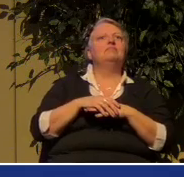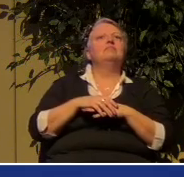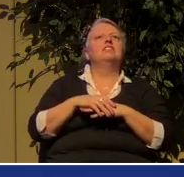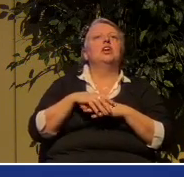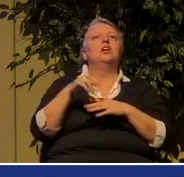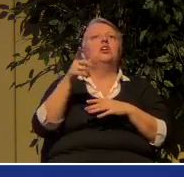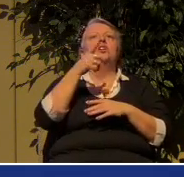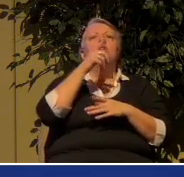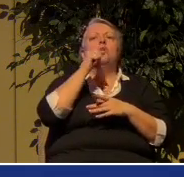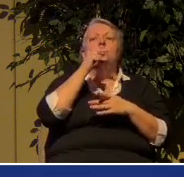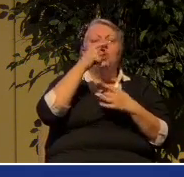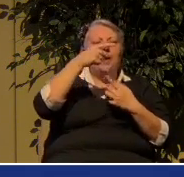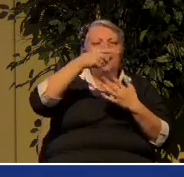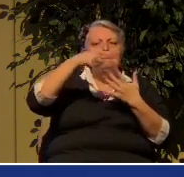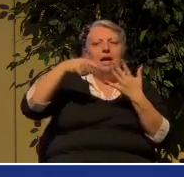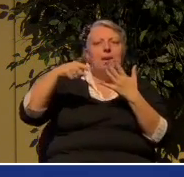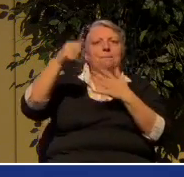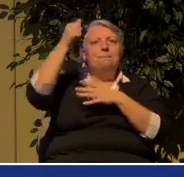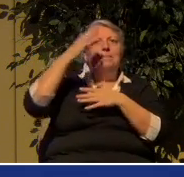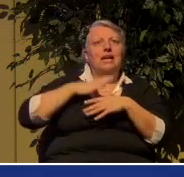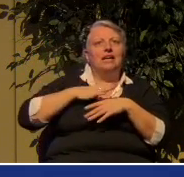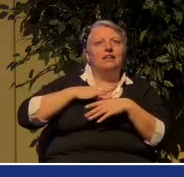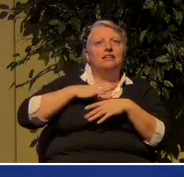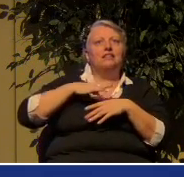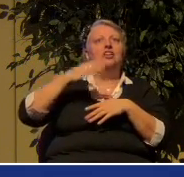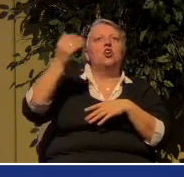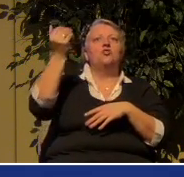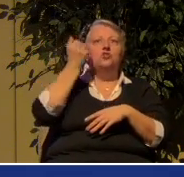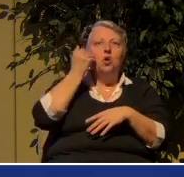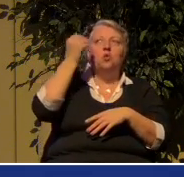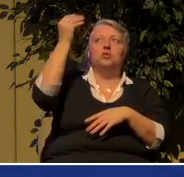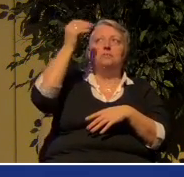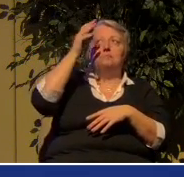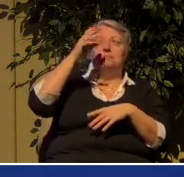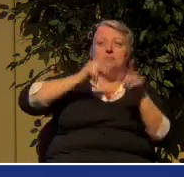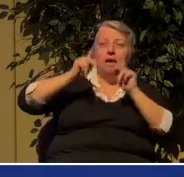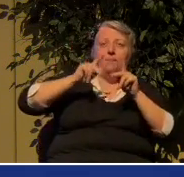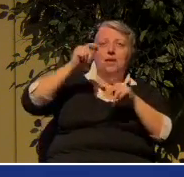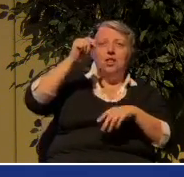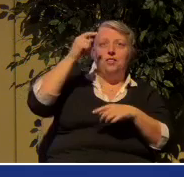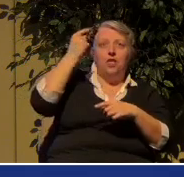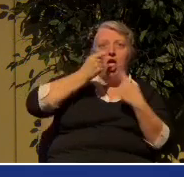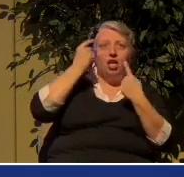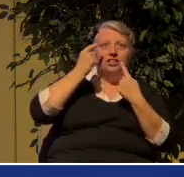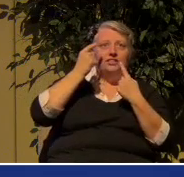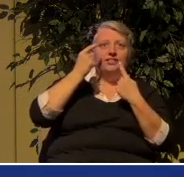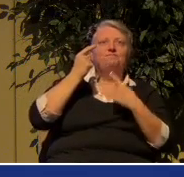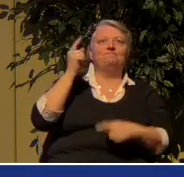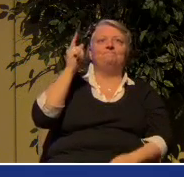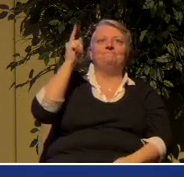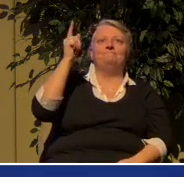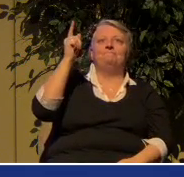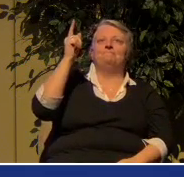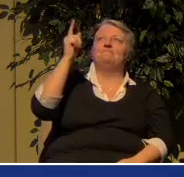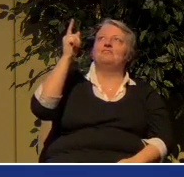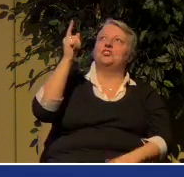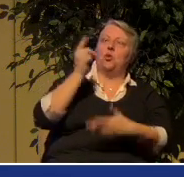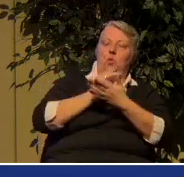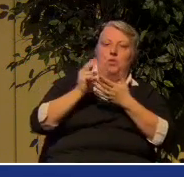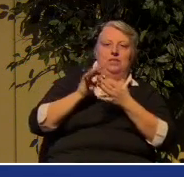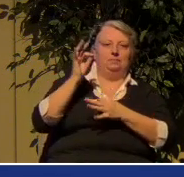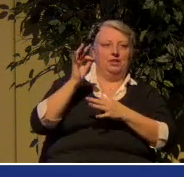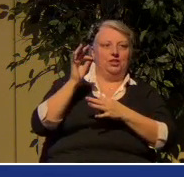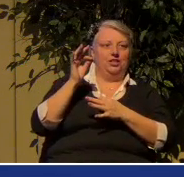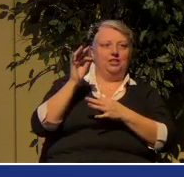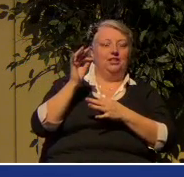man except the Spirit within him? In other words, who knows what you're thinking except you